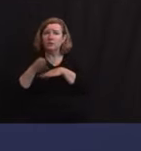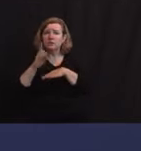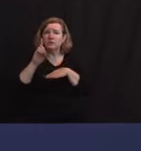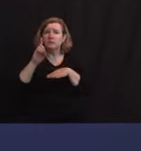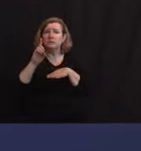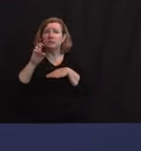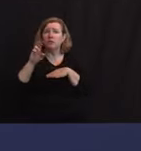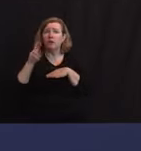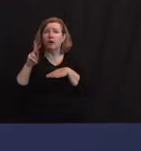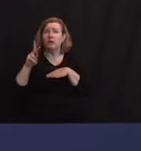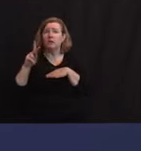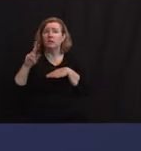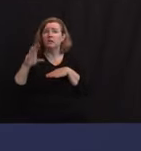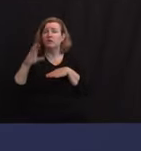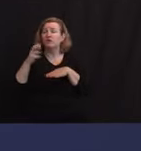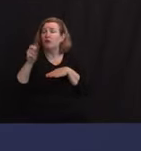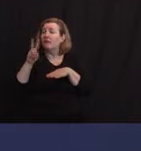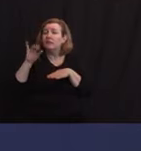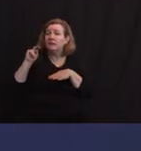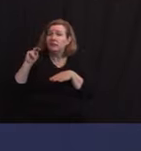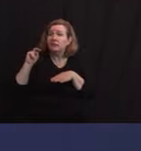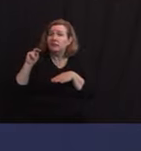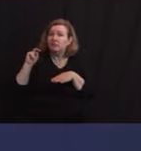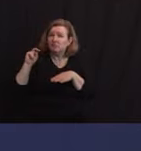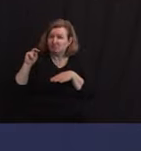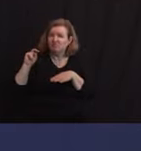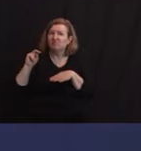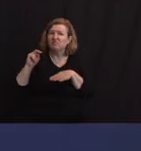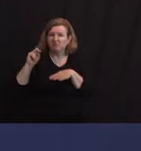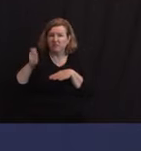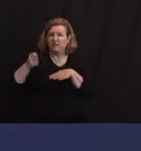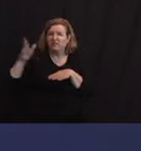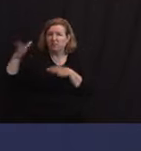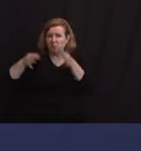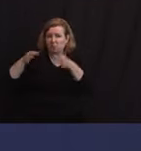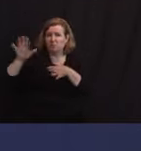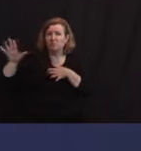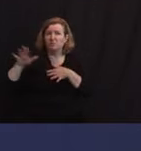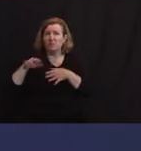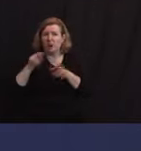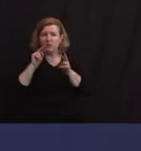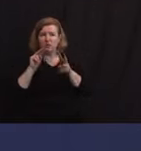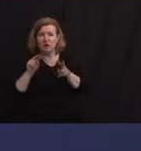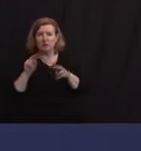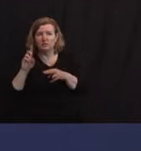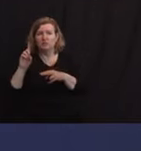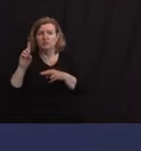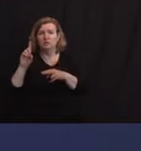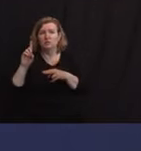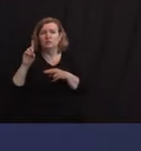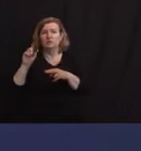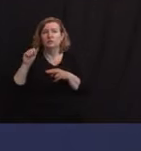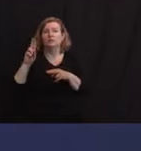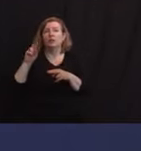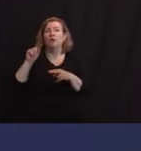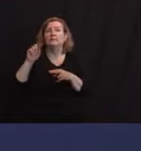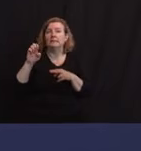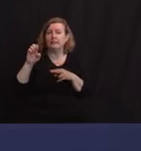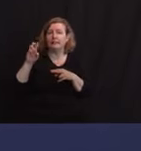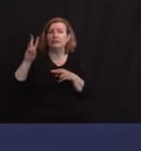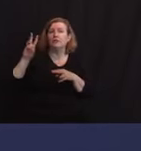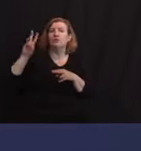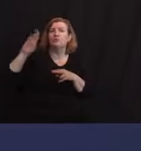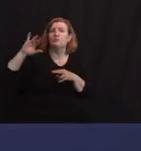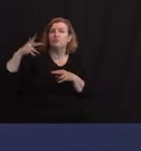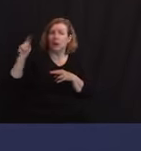you watched the Daunte Wright video, and what do you think of it? I've never heard the phrase hygiene theater. I have to just say